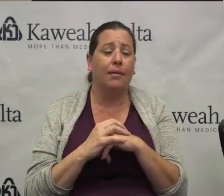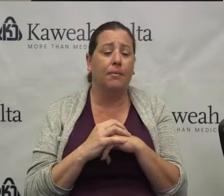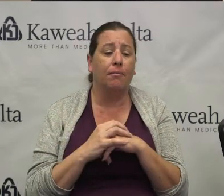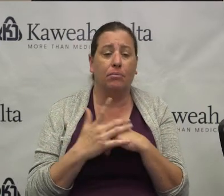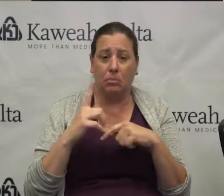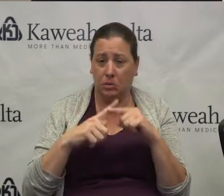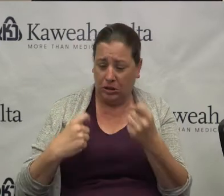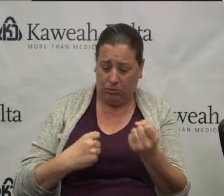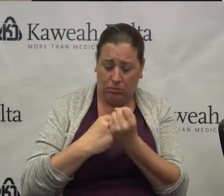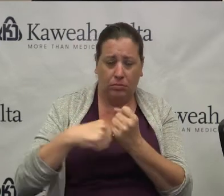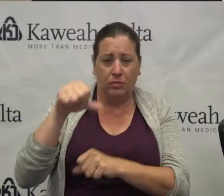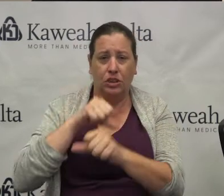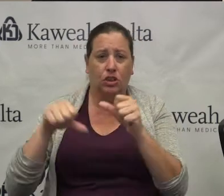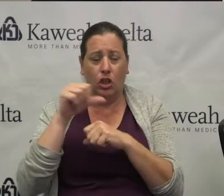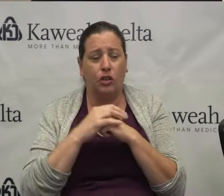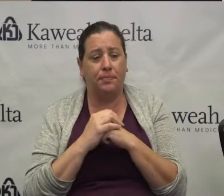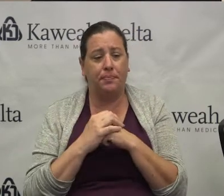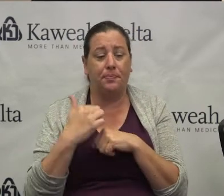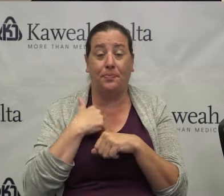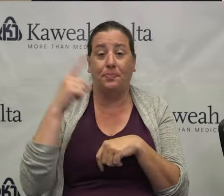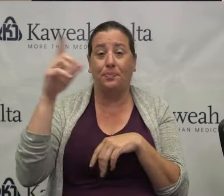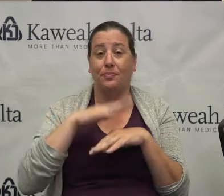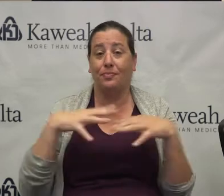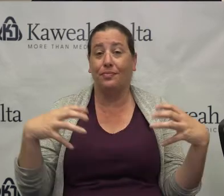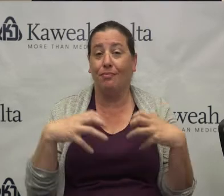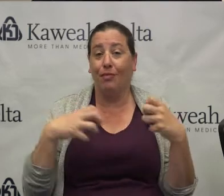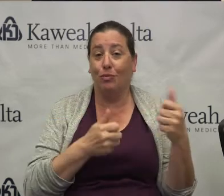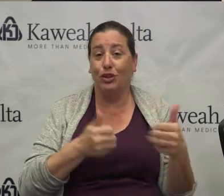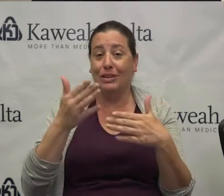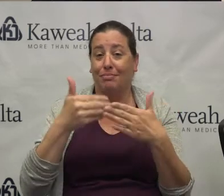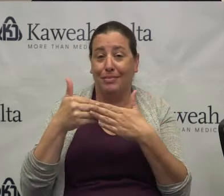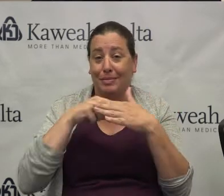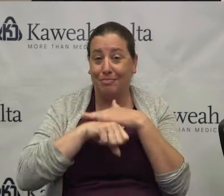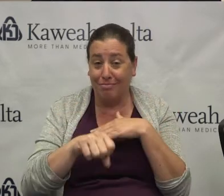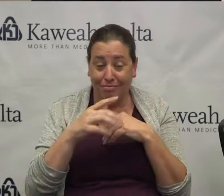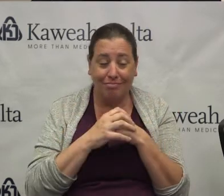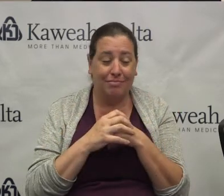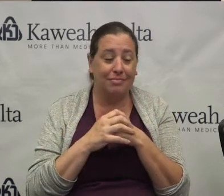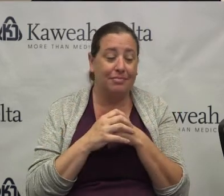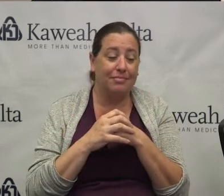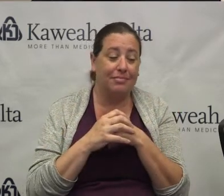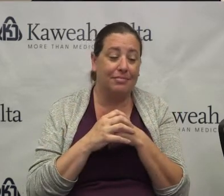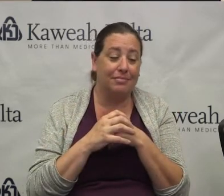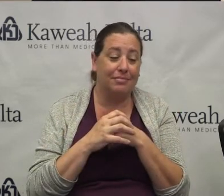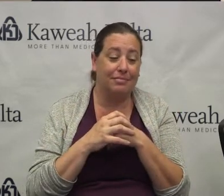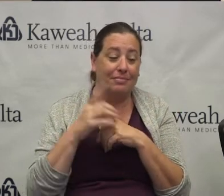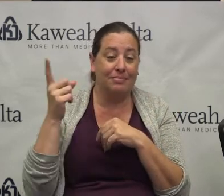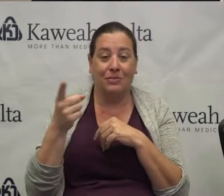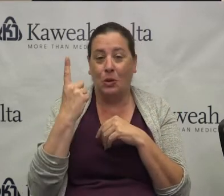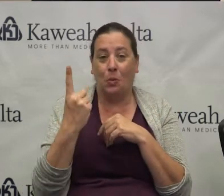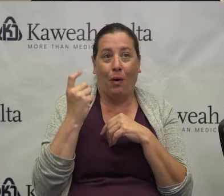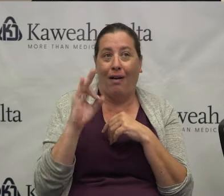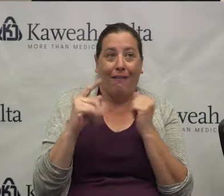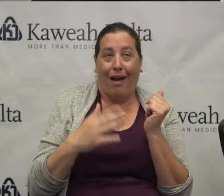got each other. And, I mean, I was up on labor and delivery, as you might imagine. You know, they're in one of the happiest